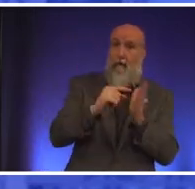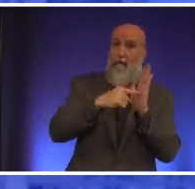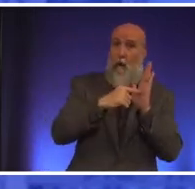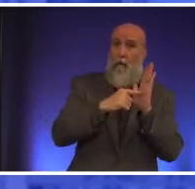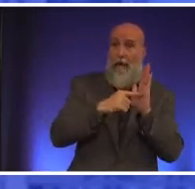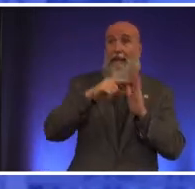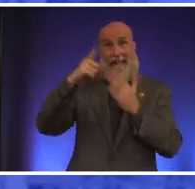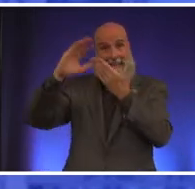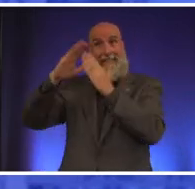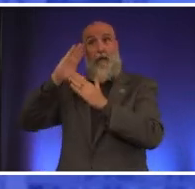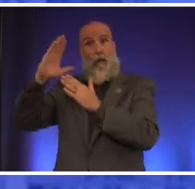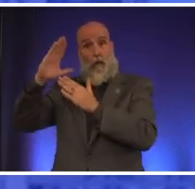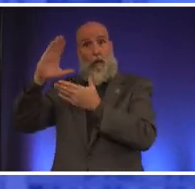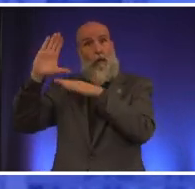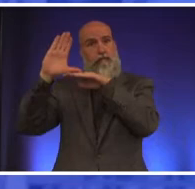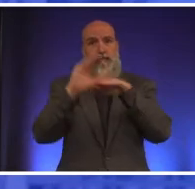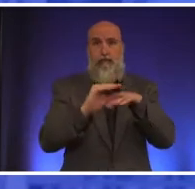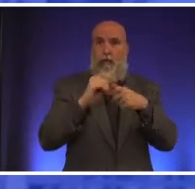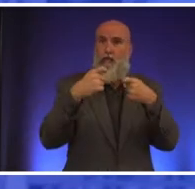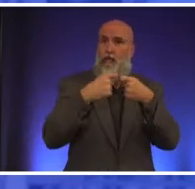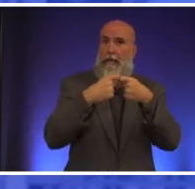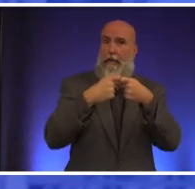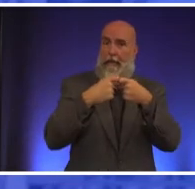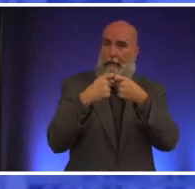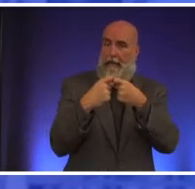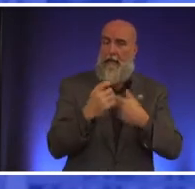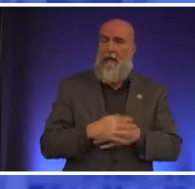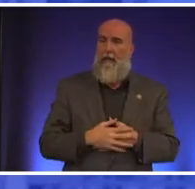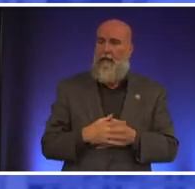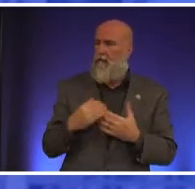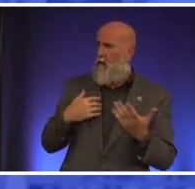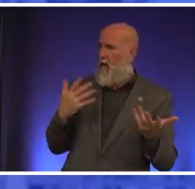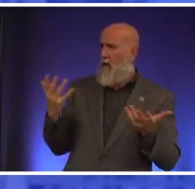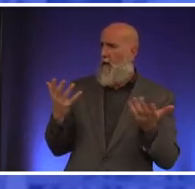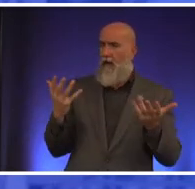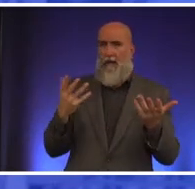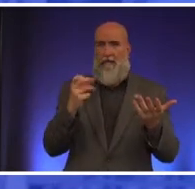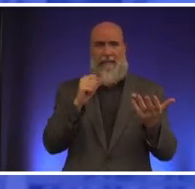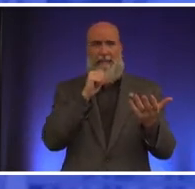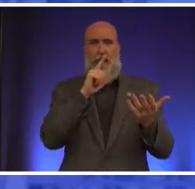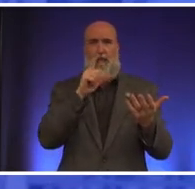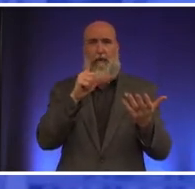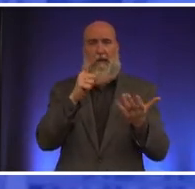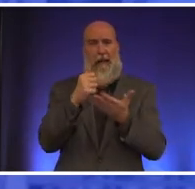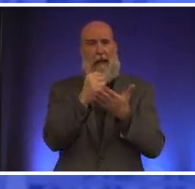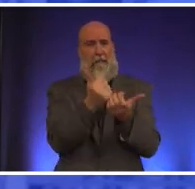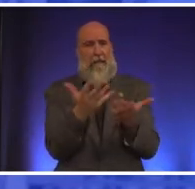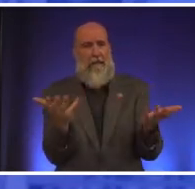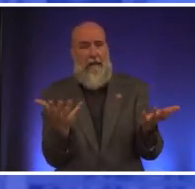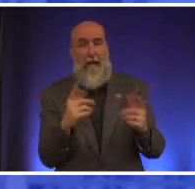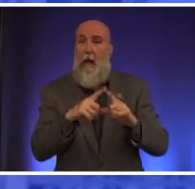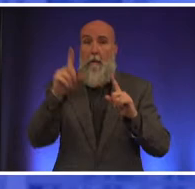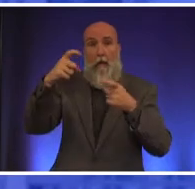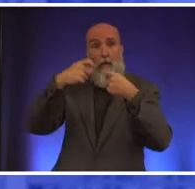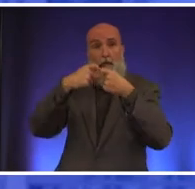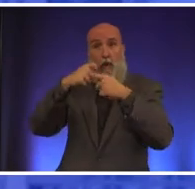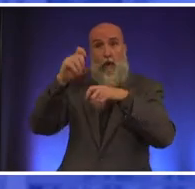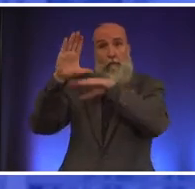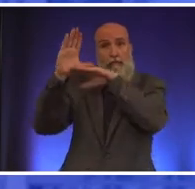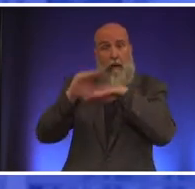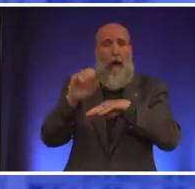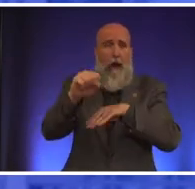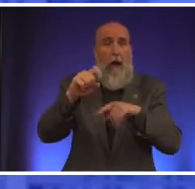help me with my utility costs and i said so it's um it doesn't really unlock anything and he said well the utility costs yes